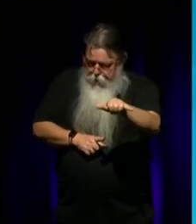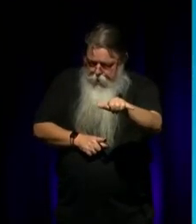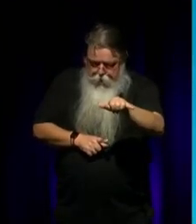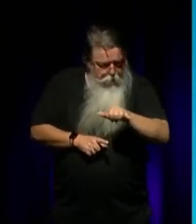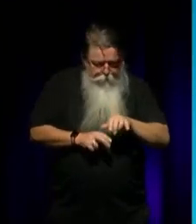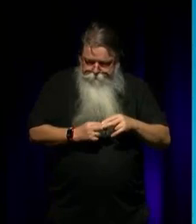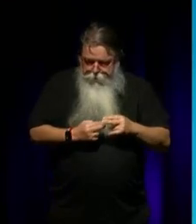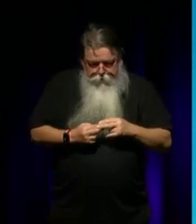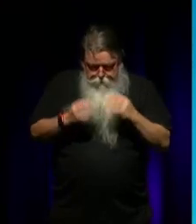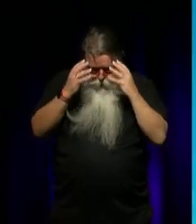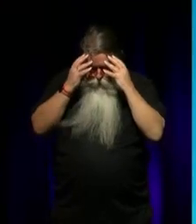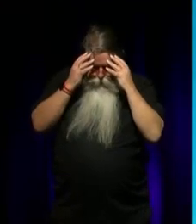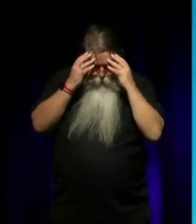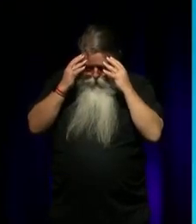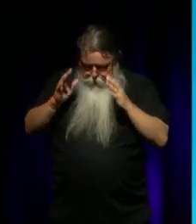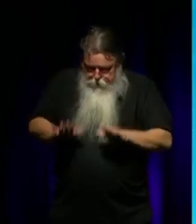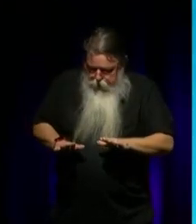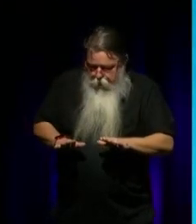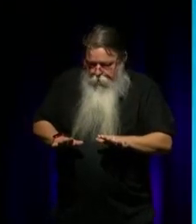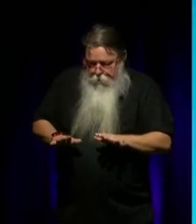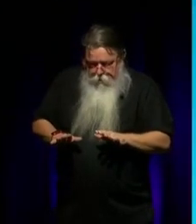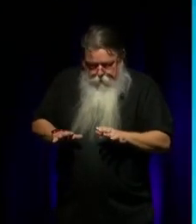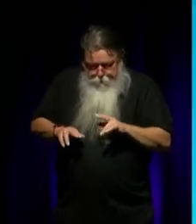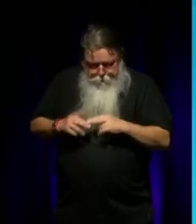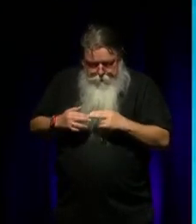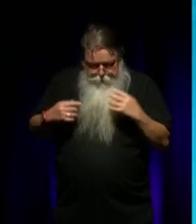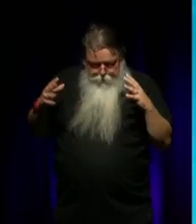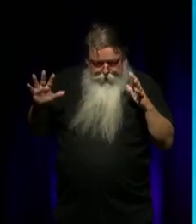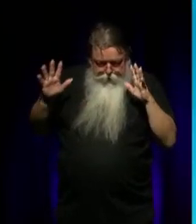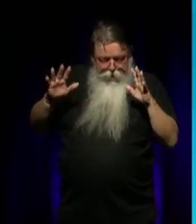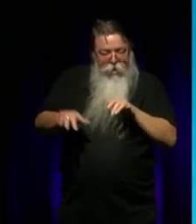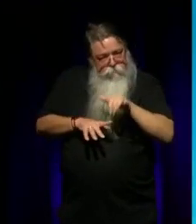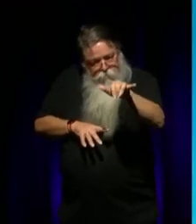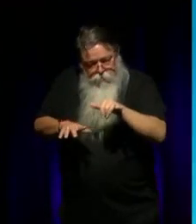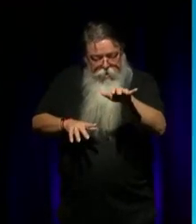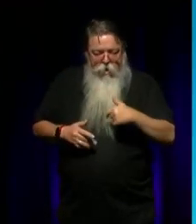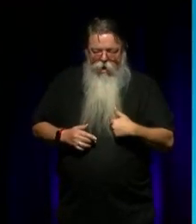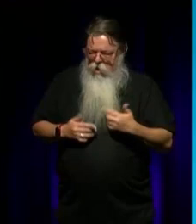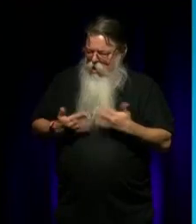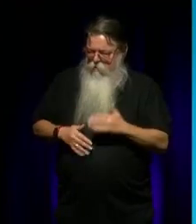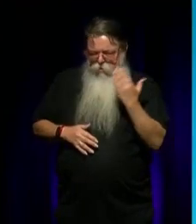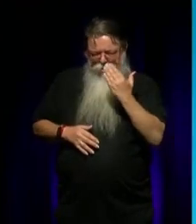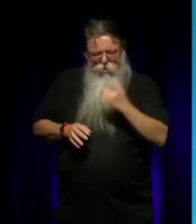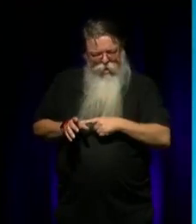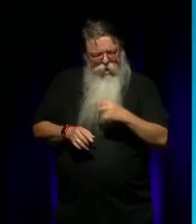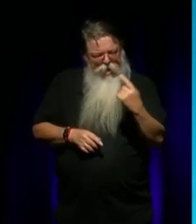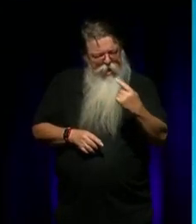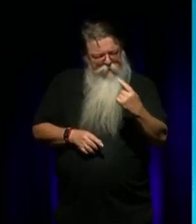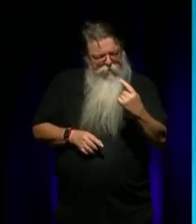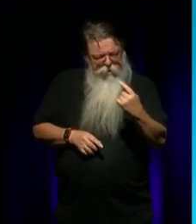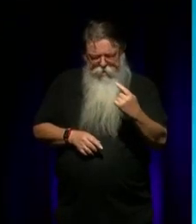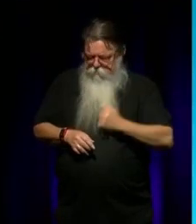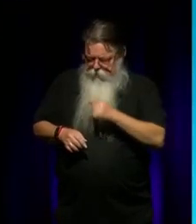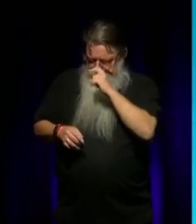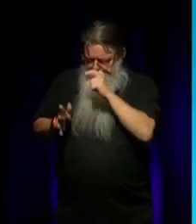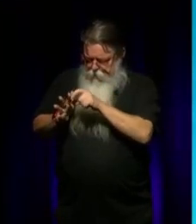I wasn't going to say that. But, you know, like, I left school in year 11. My sisters, I think Donna and Gail, because they went to McGregor